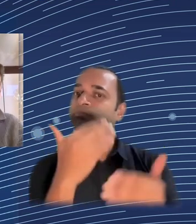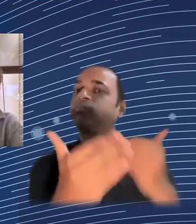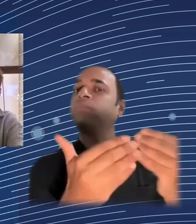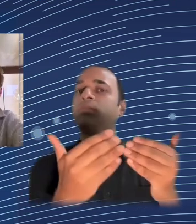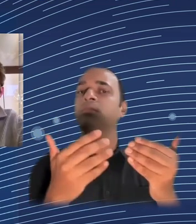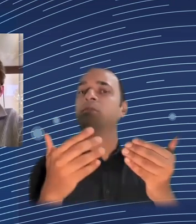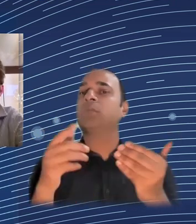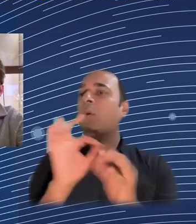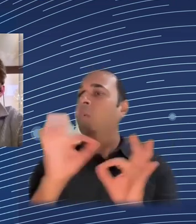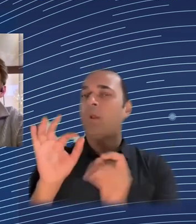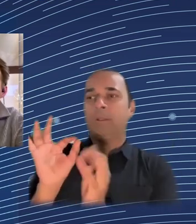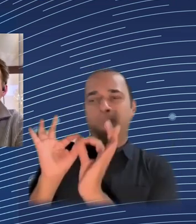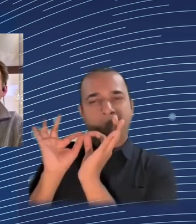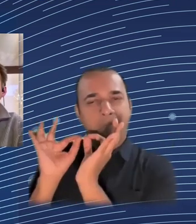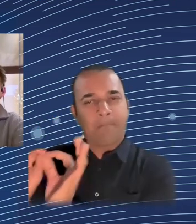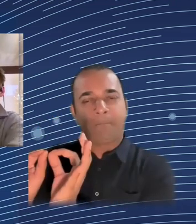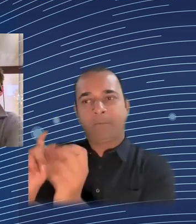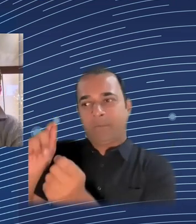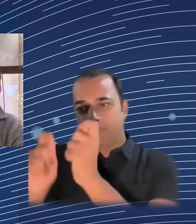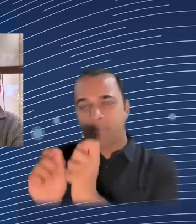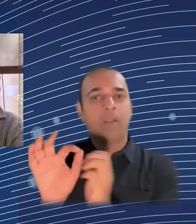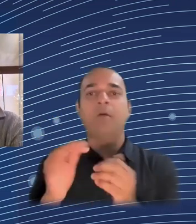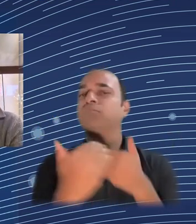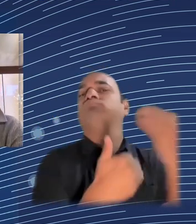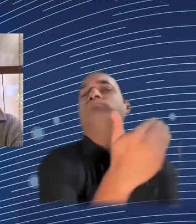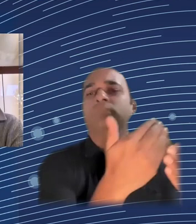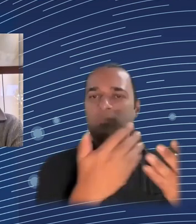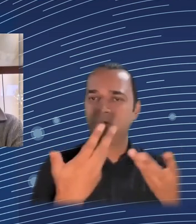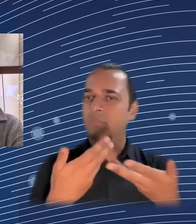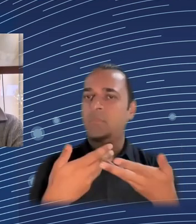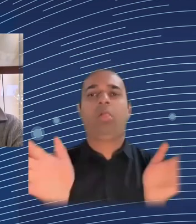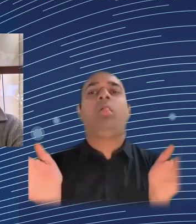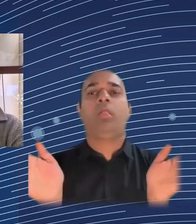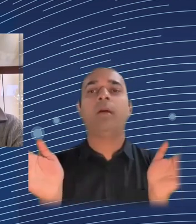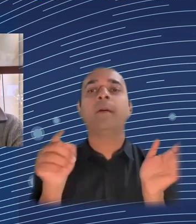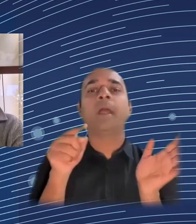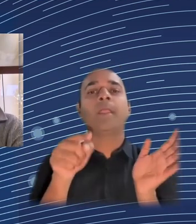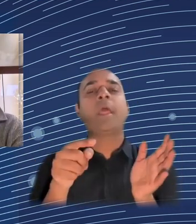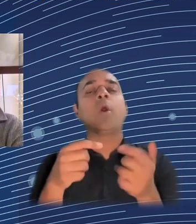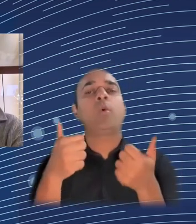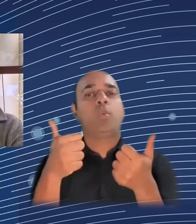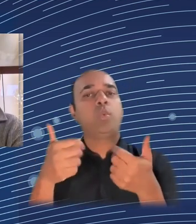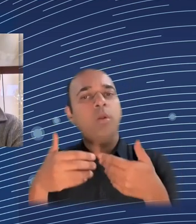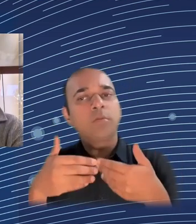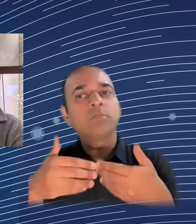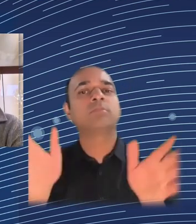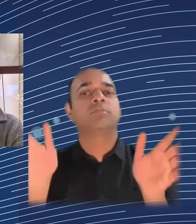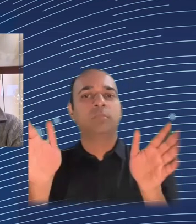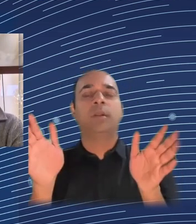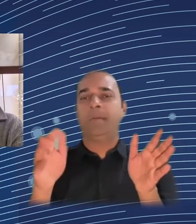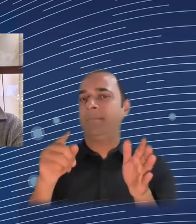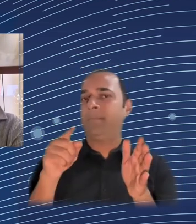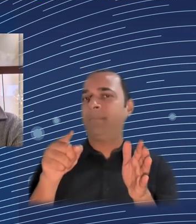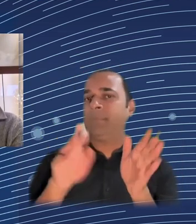I'm afraid I'm unqualified to answer the question as asked. I mean, I will just point out that the digital industries in general